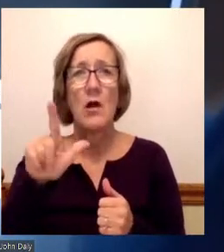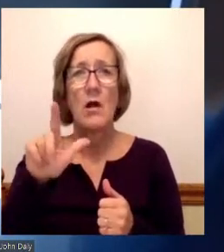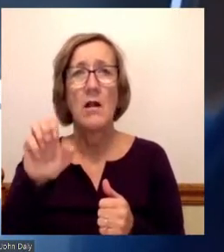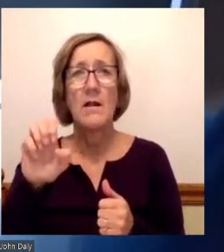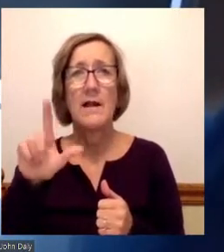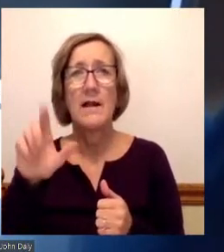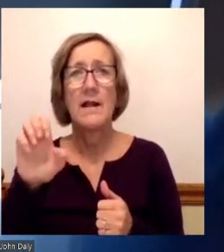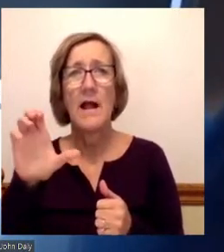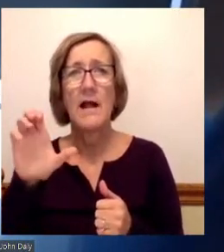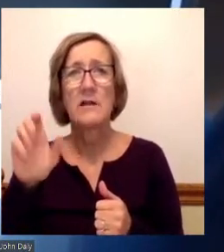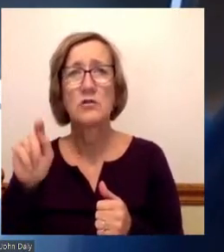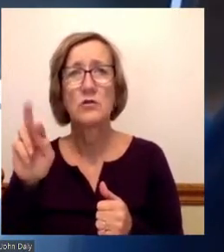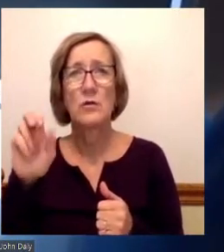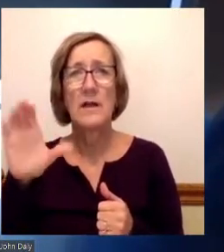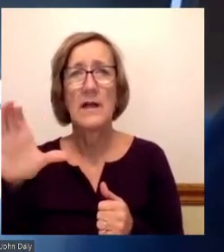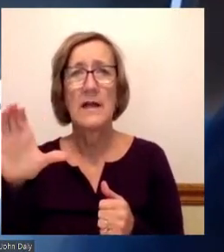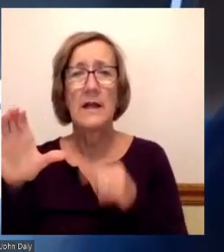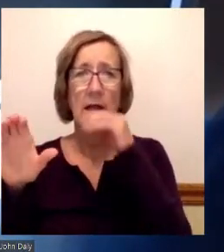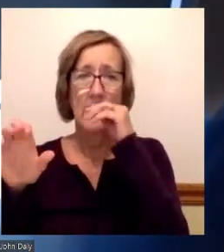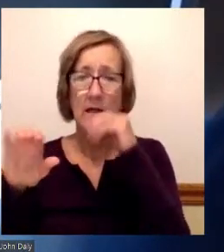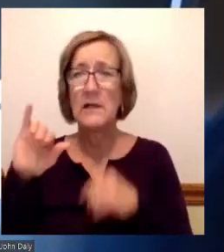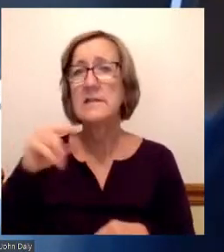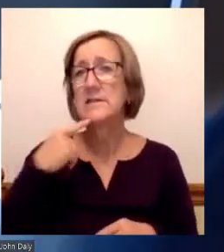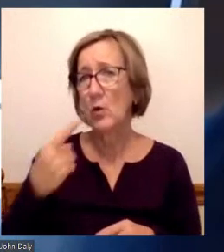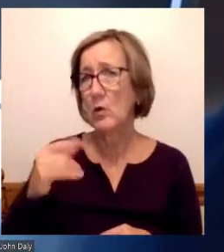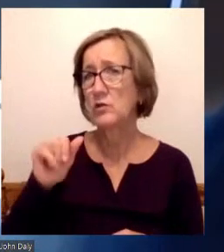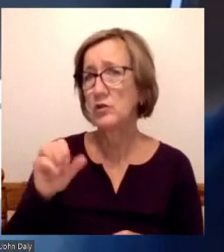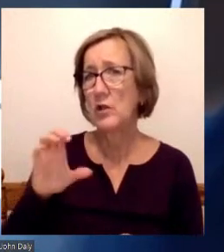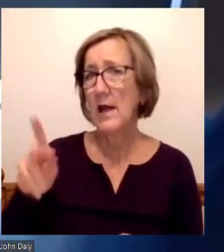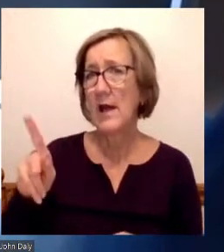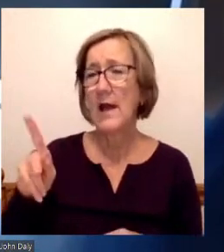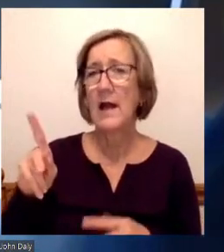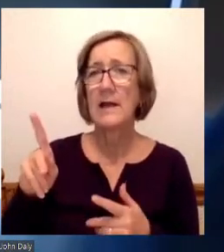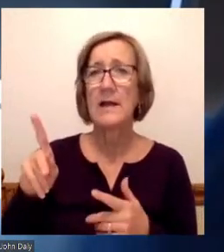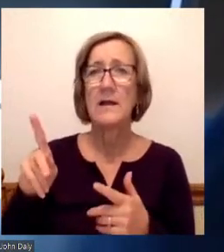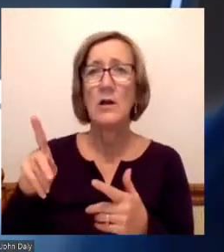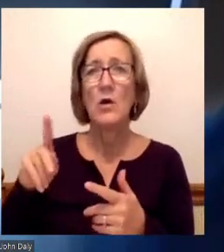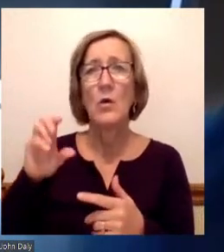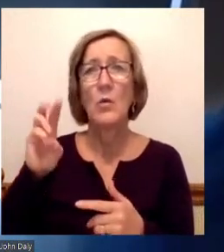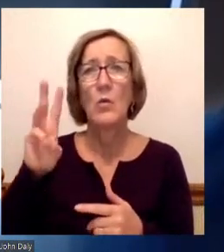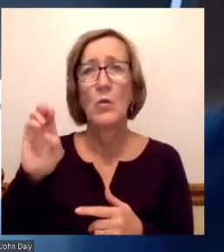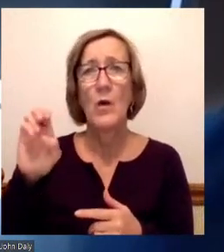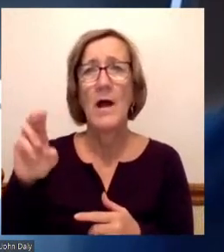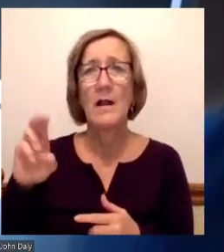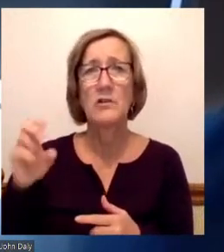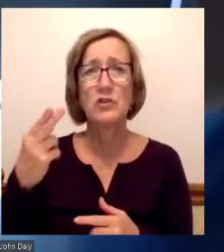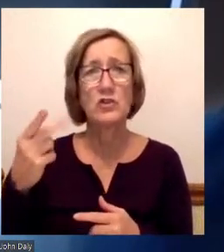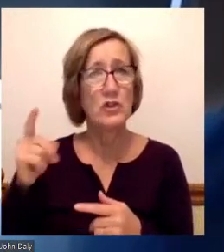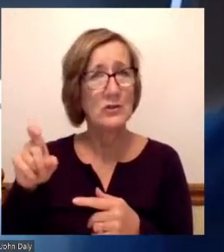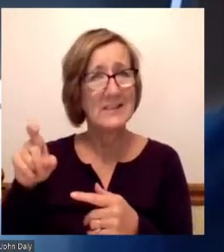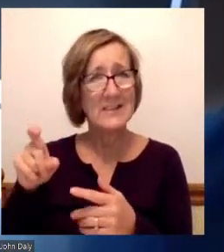Welch that you had me for 35 years, but all you had to do to have my brain was to ask. And